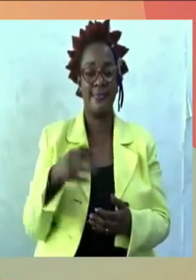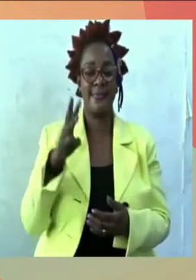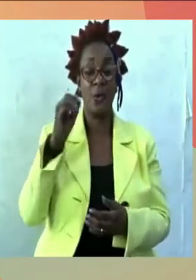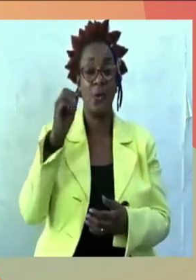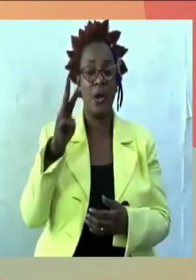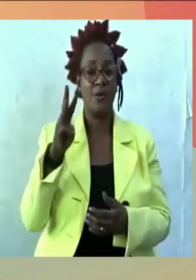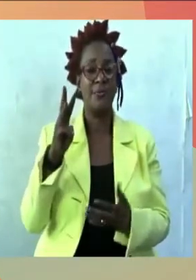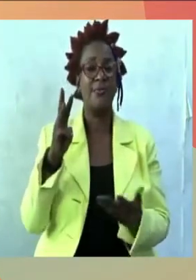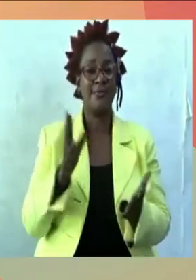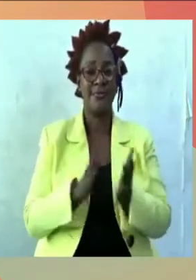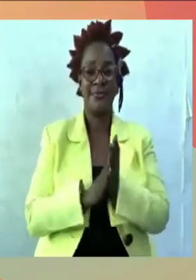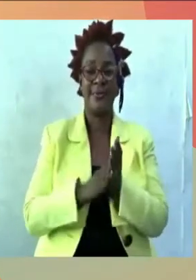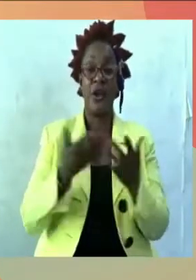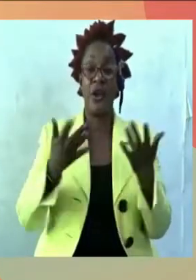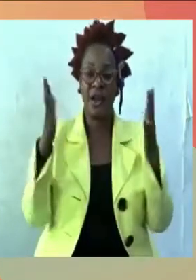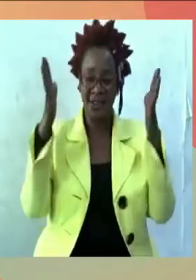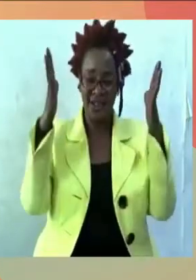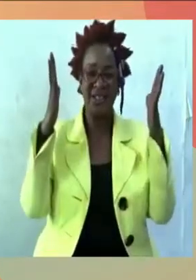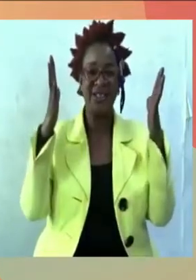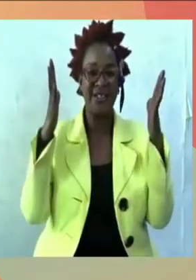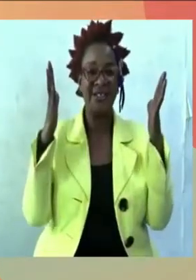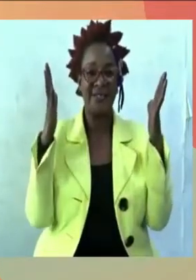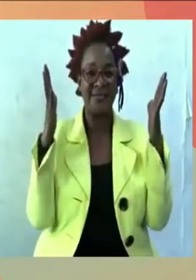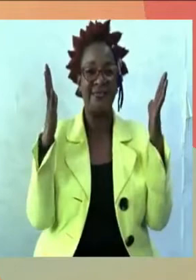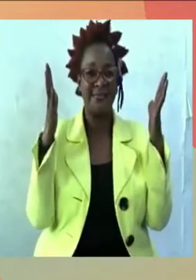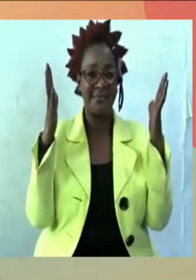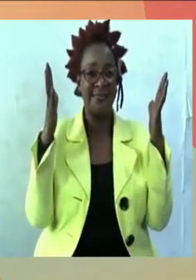Congratulations, congratulations, here you go.